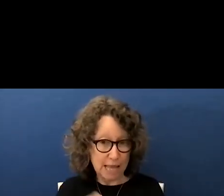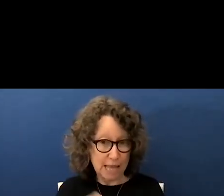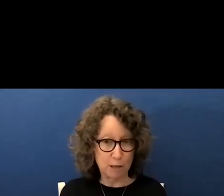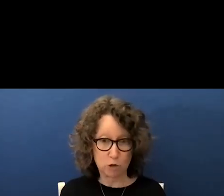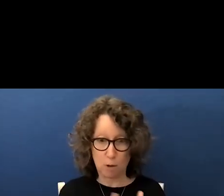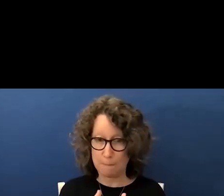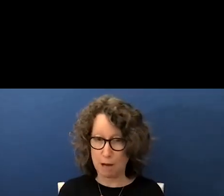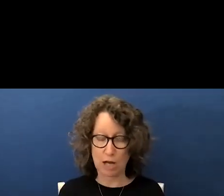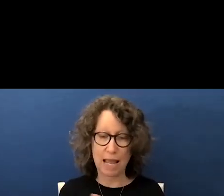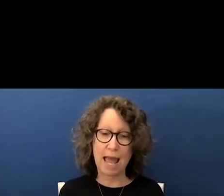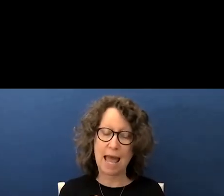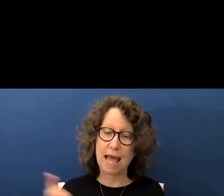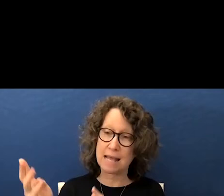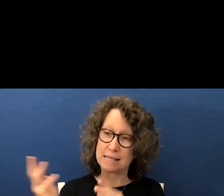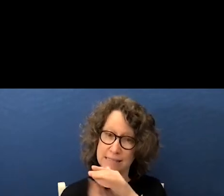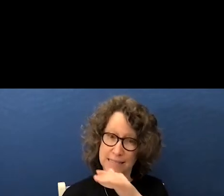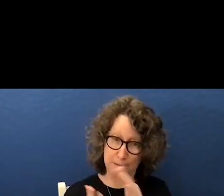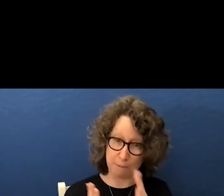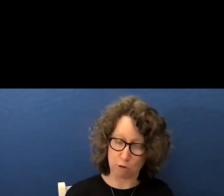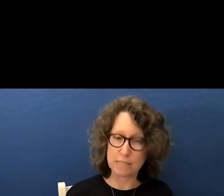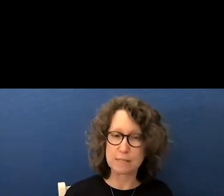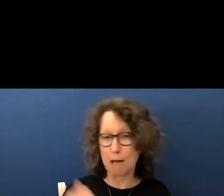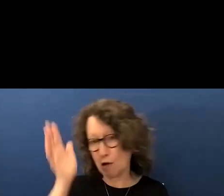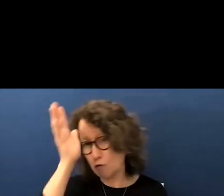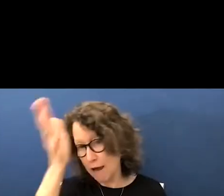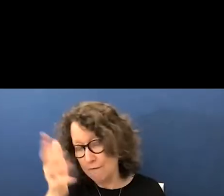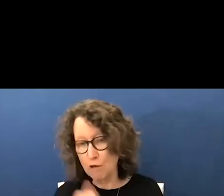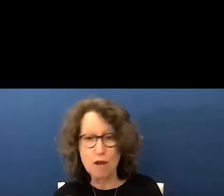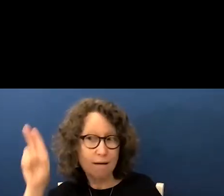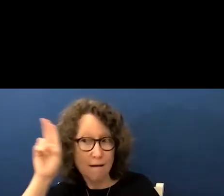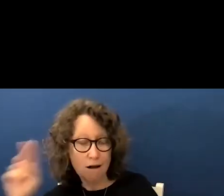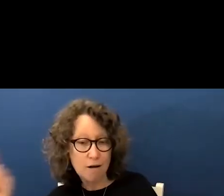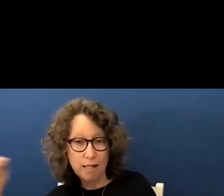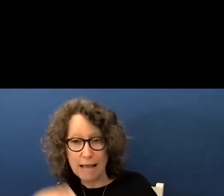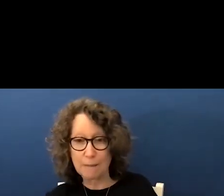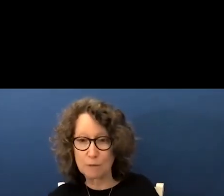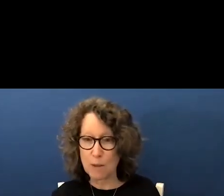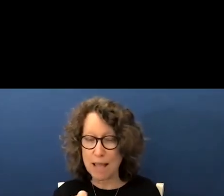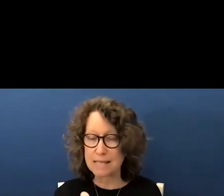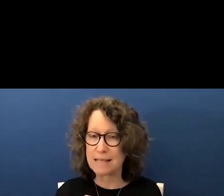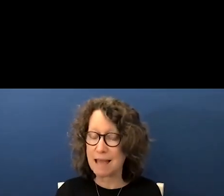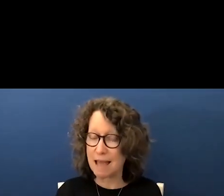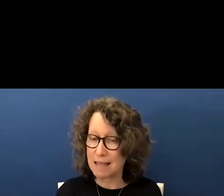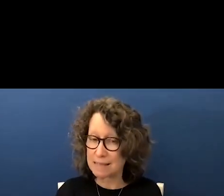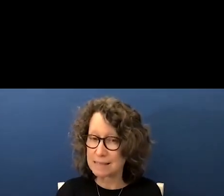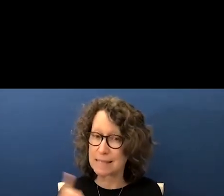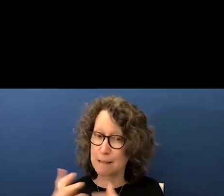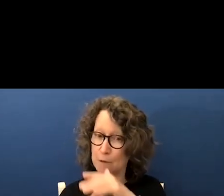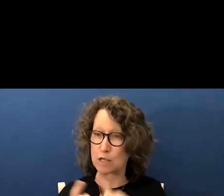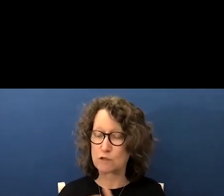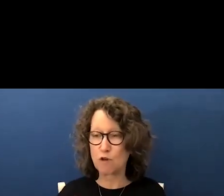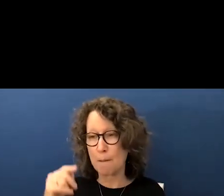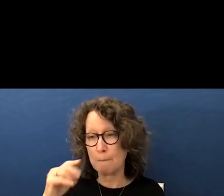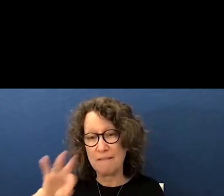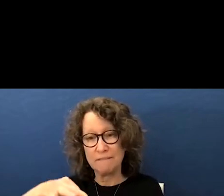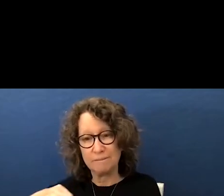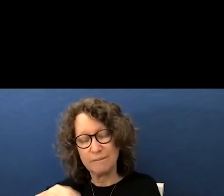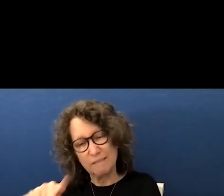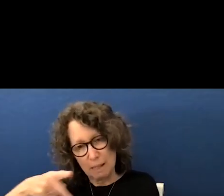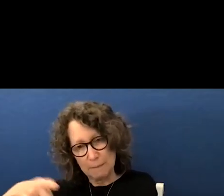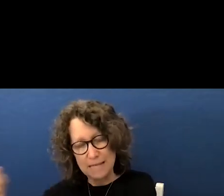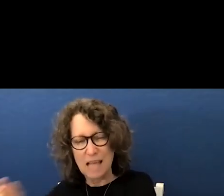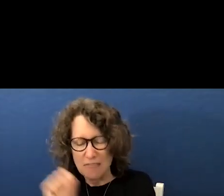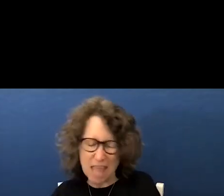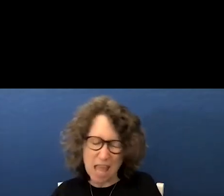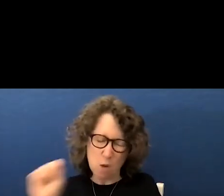america as immigrants my grandfather and uncle came to america as immigrants from the philippines they worked